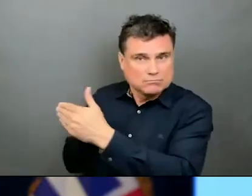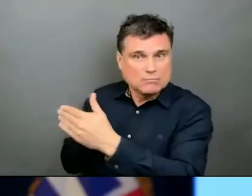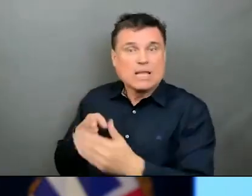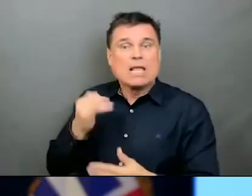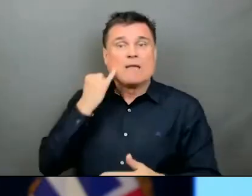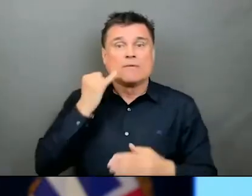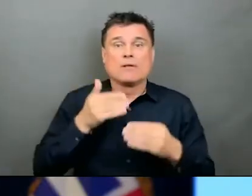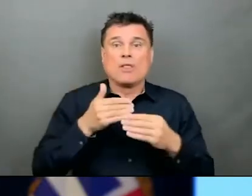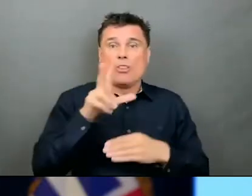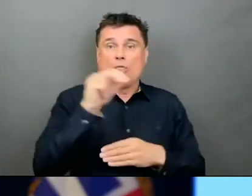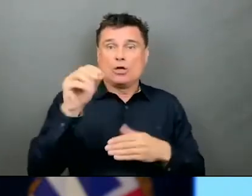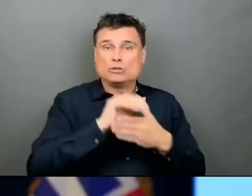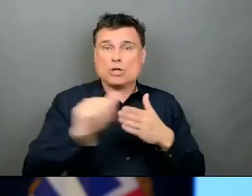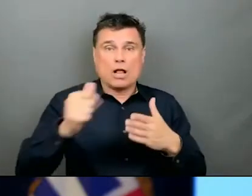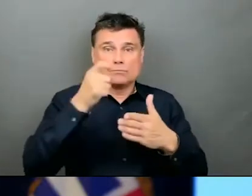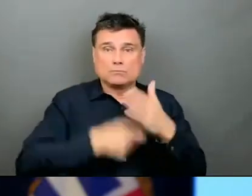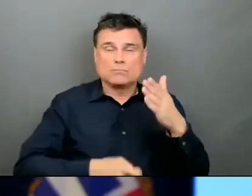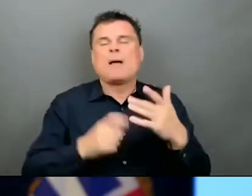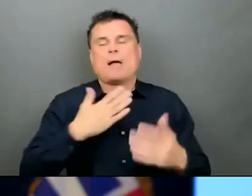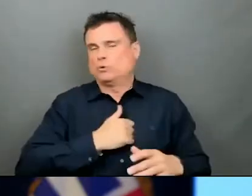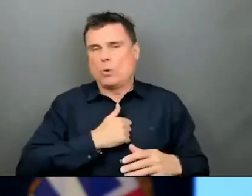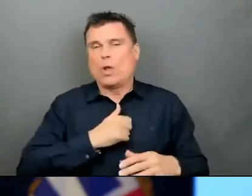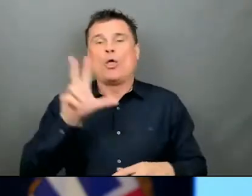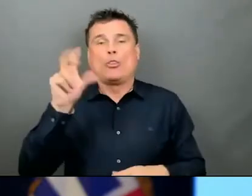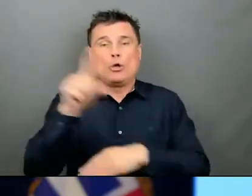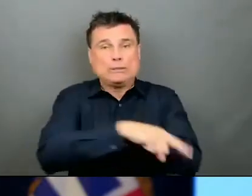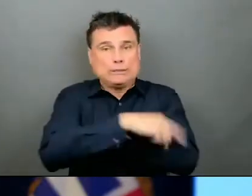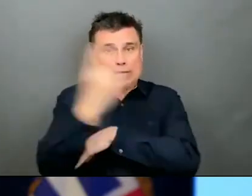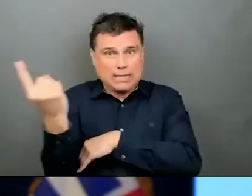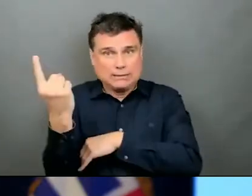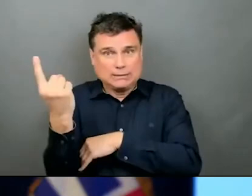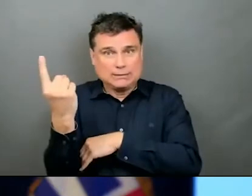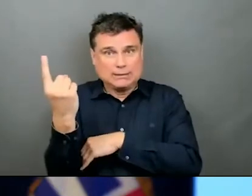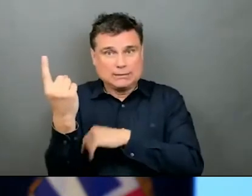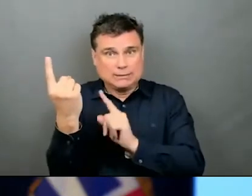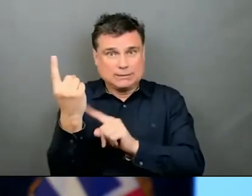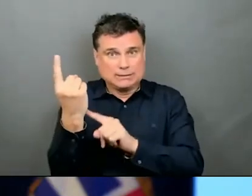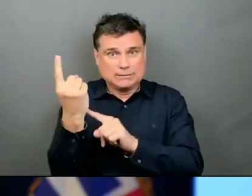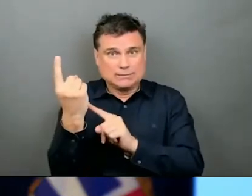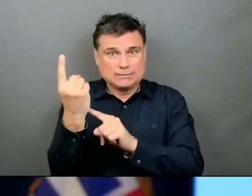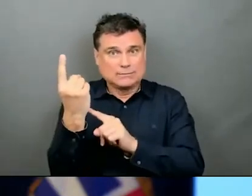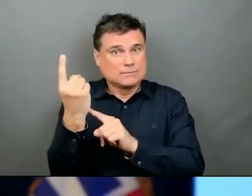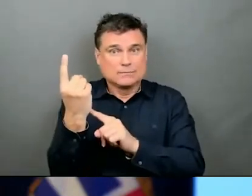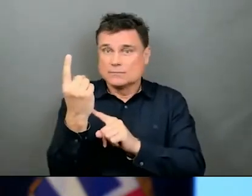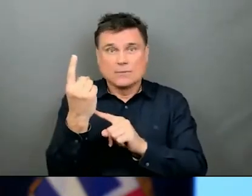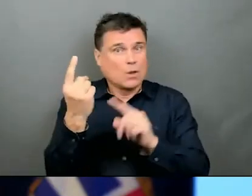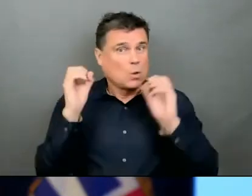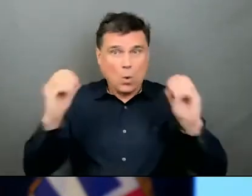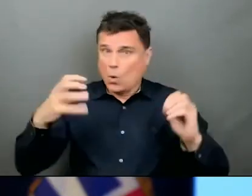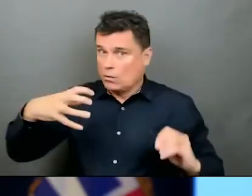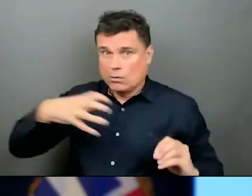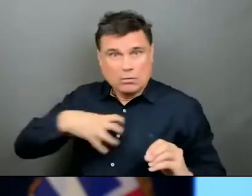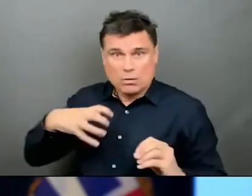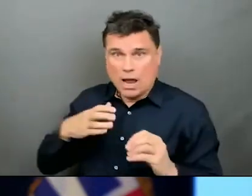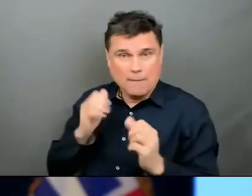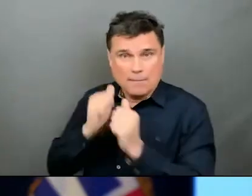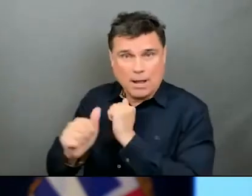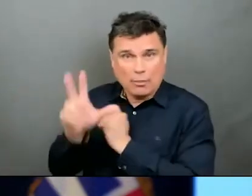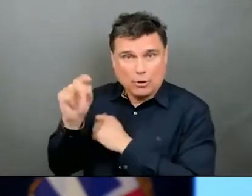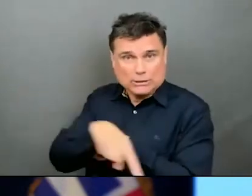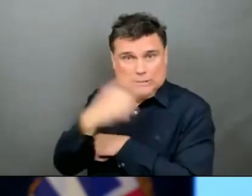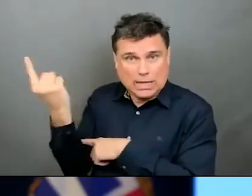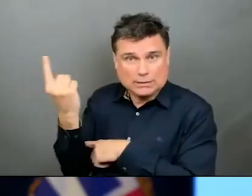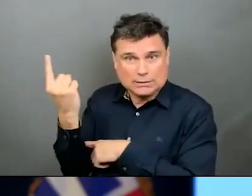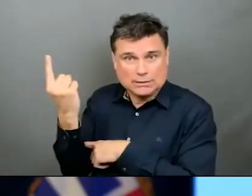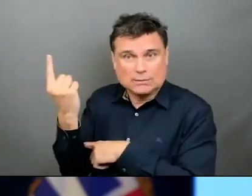you've not disputed the ticket, you are deemed to be guilty, and then that is forwarded to a collection agency for follow-up and collection. I